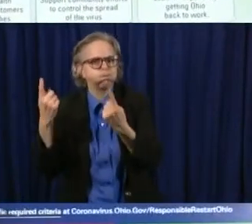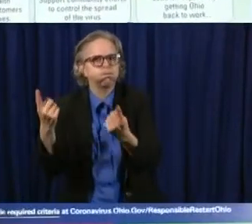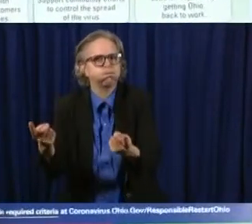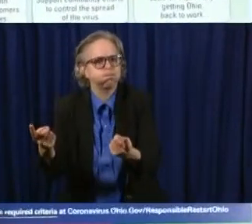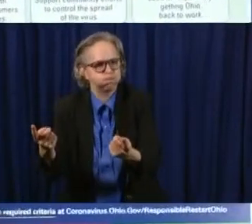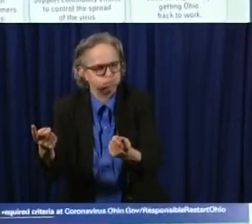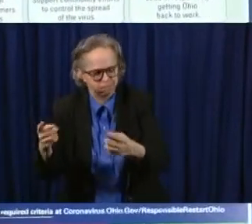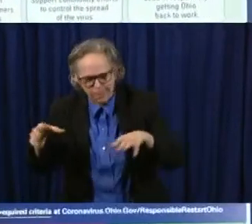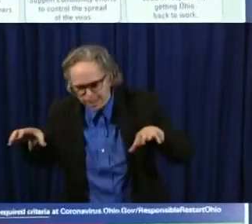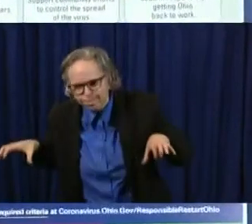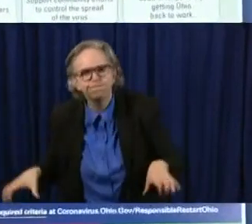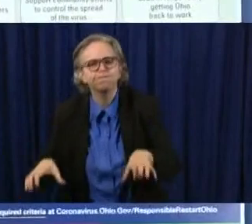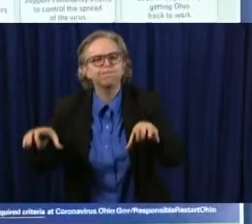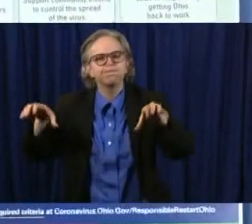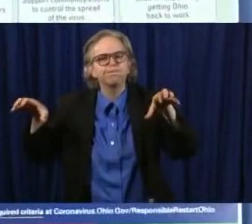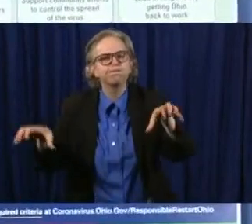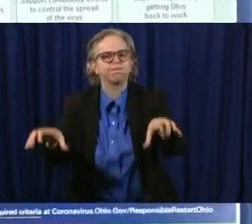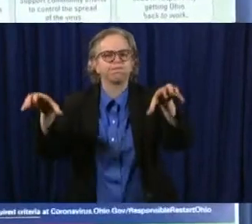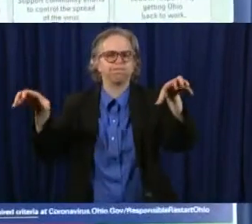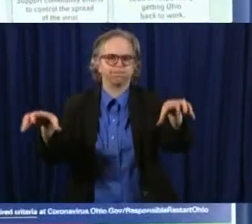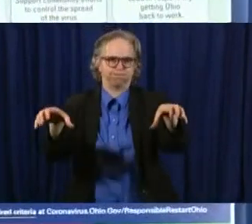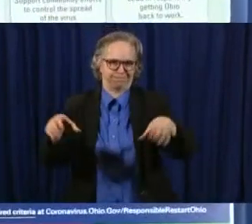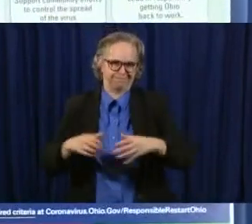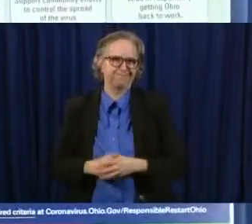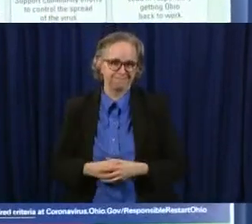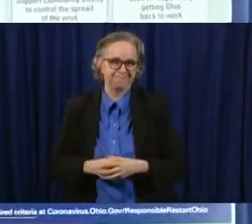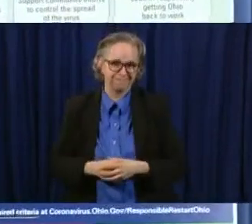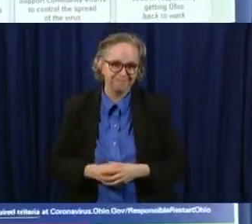We are here because of what you have done.